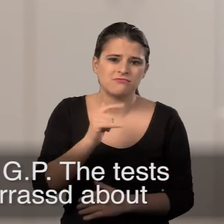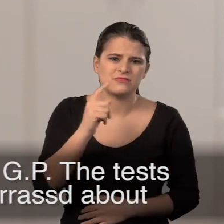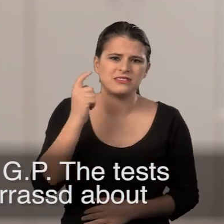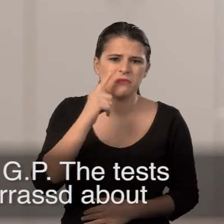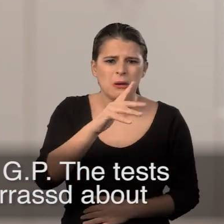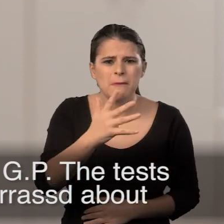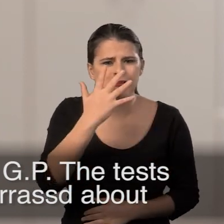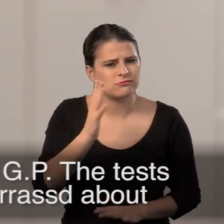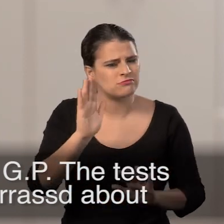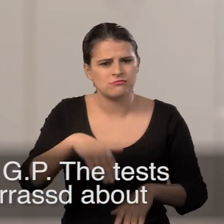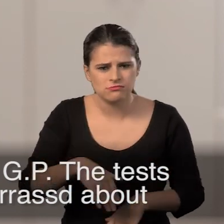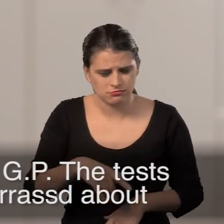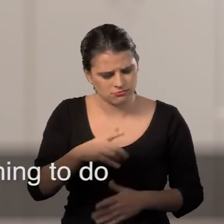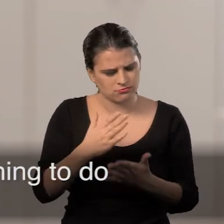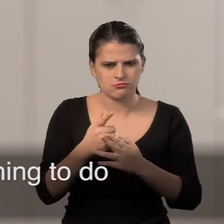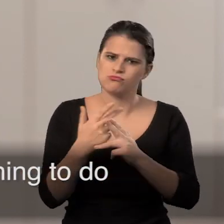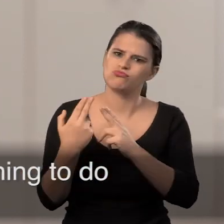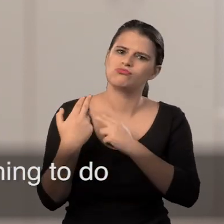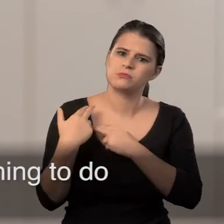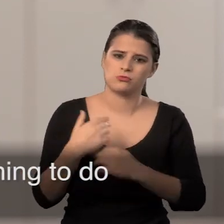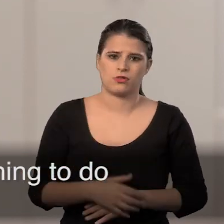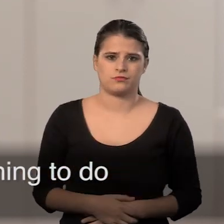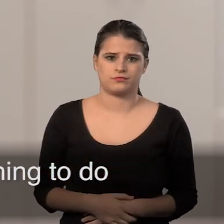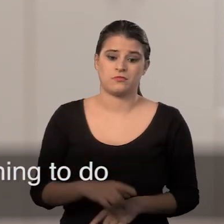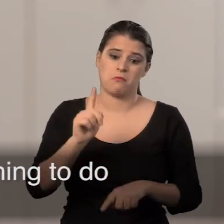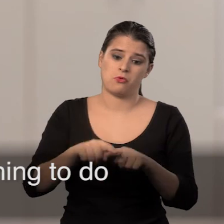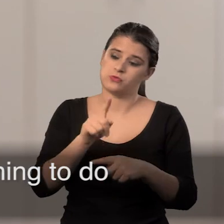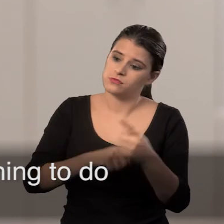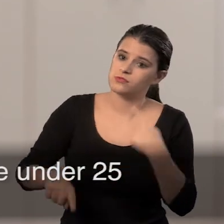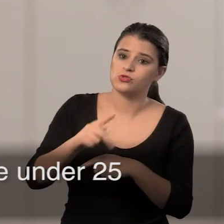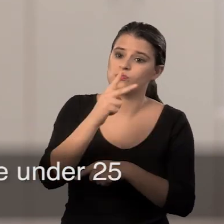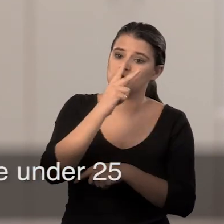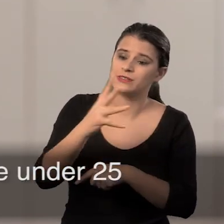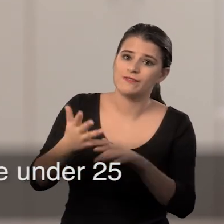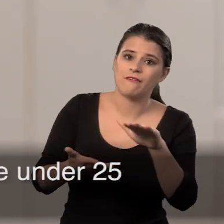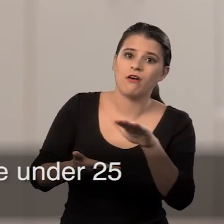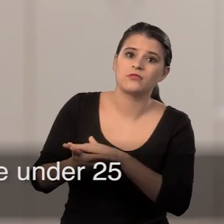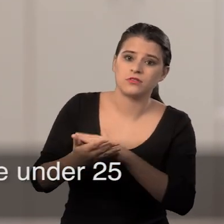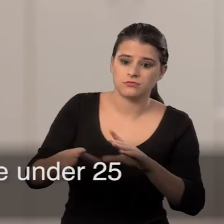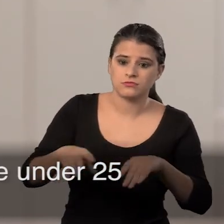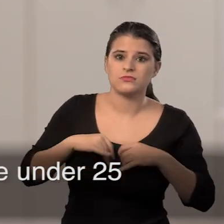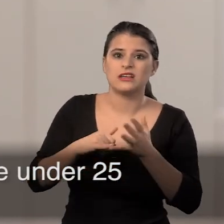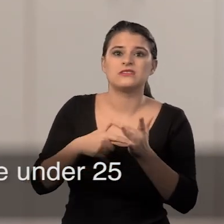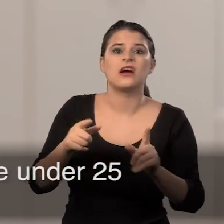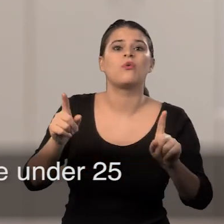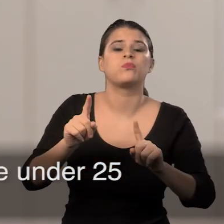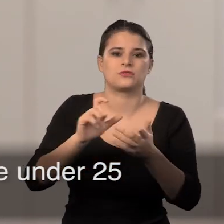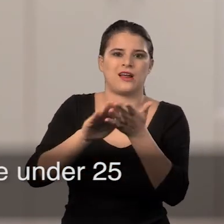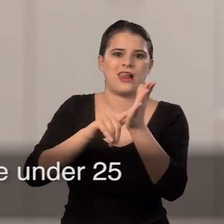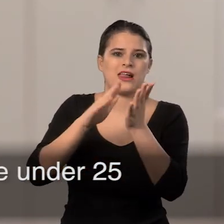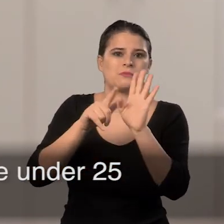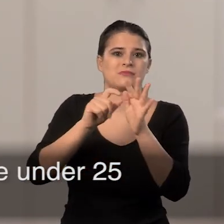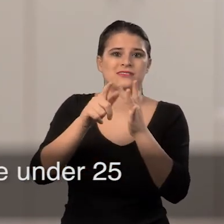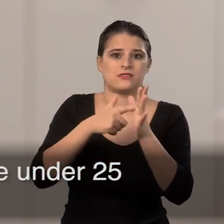simple and nothing to be embarrassed about. In fact, it's a really responsible thing to do. The most common STI for young people under